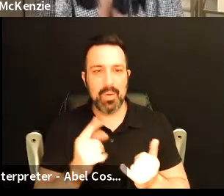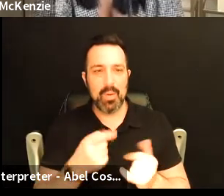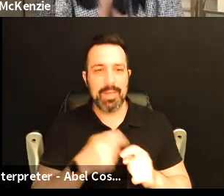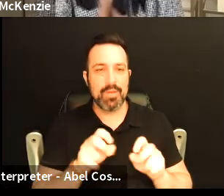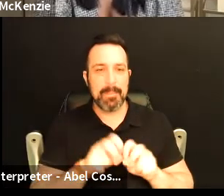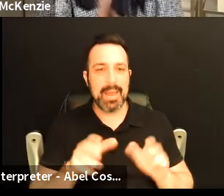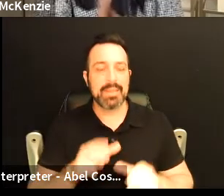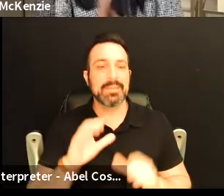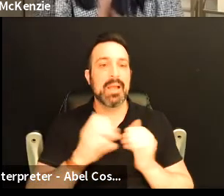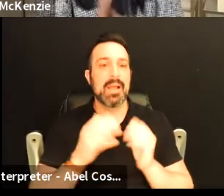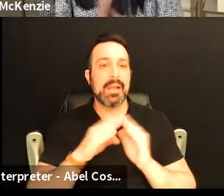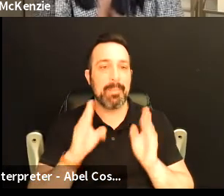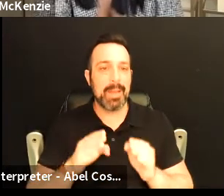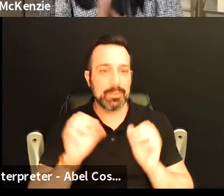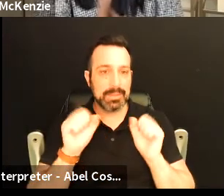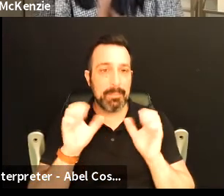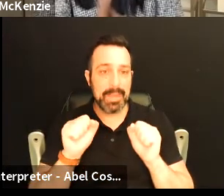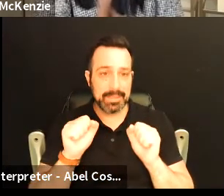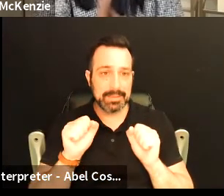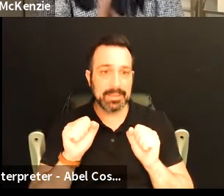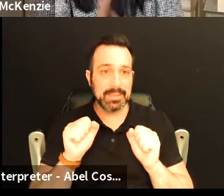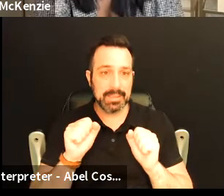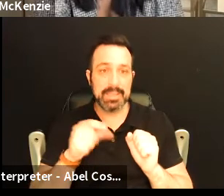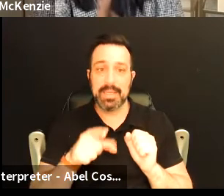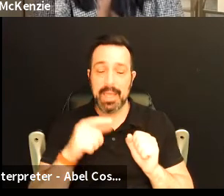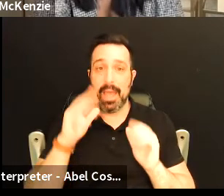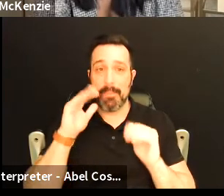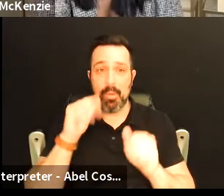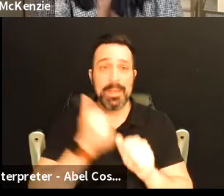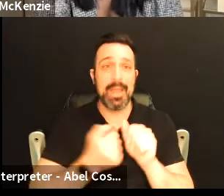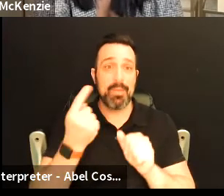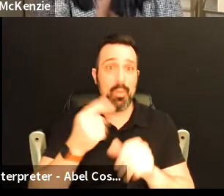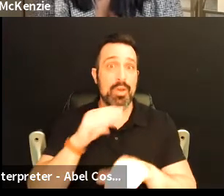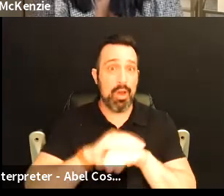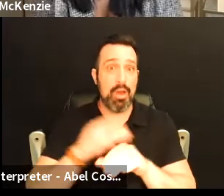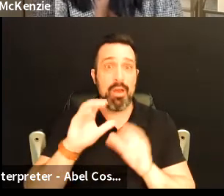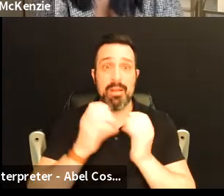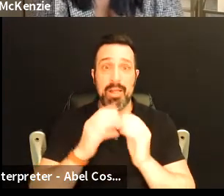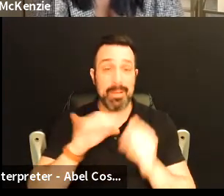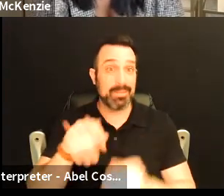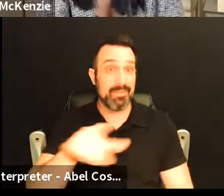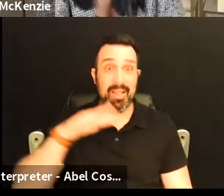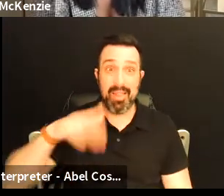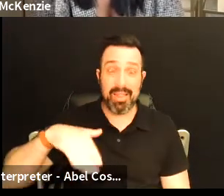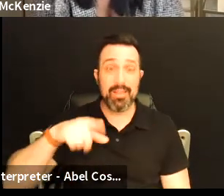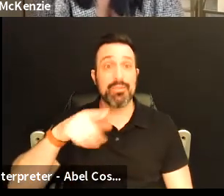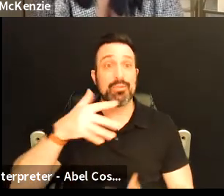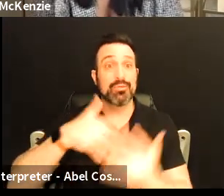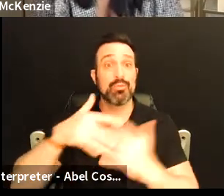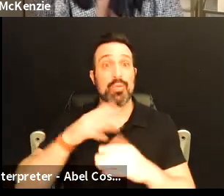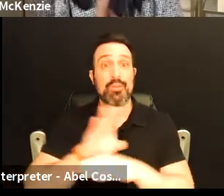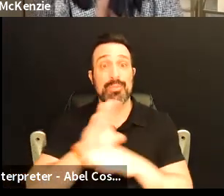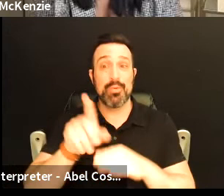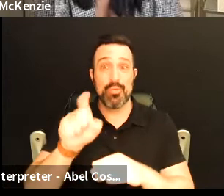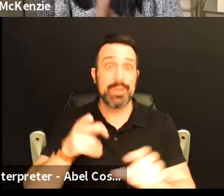clubhouse is amazing if i'm i'm hoping that everybody is on clubhouse if you're not on clubhouse and you're a social entrepreneur you need to